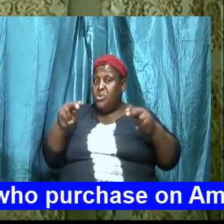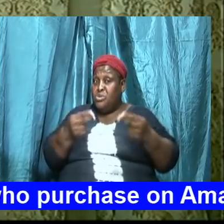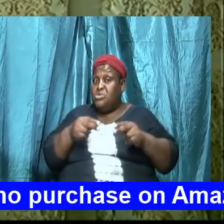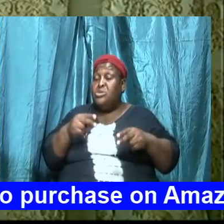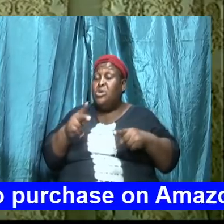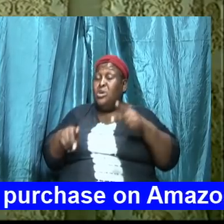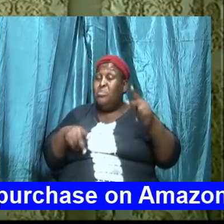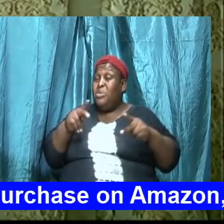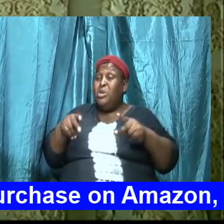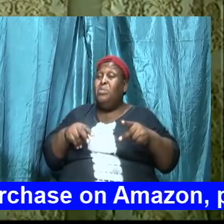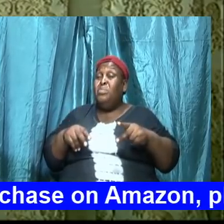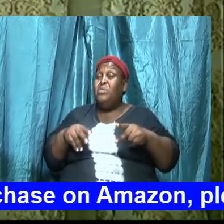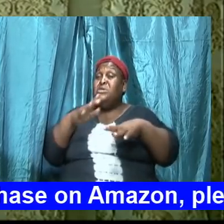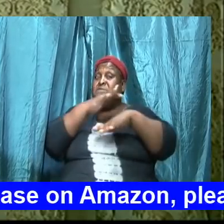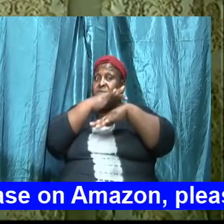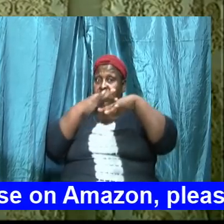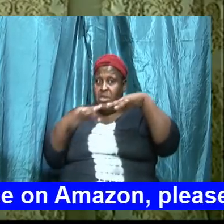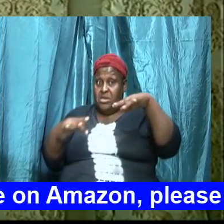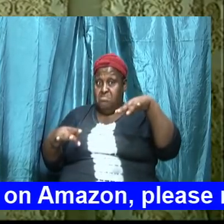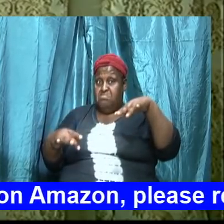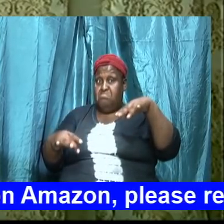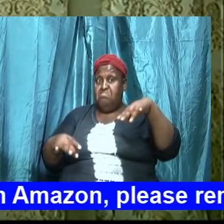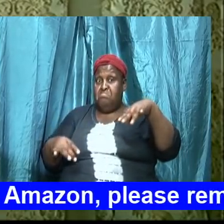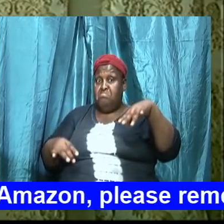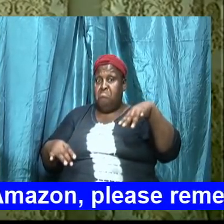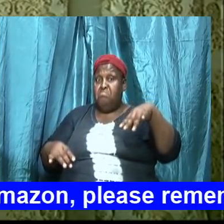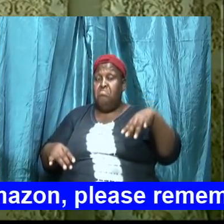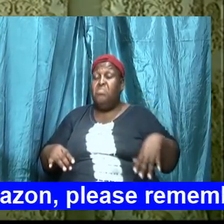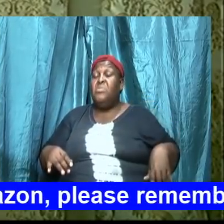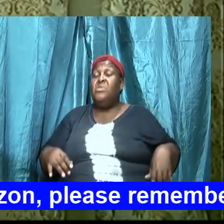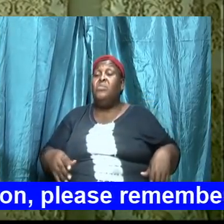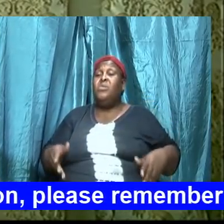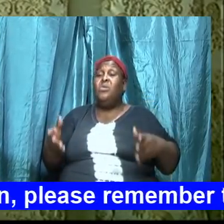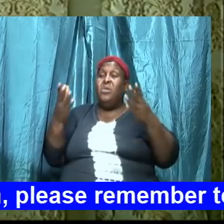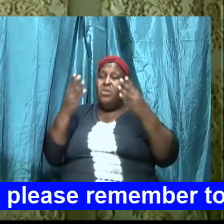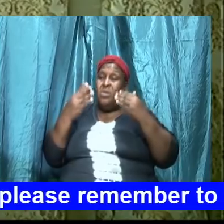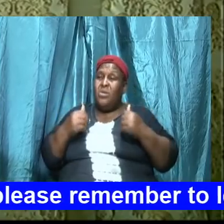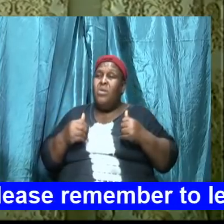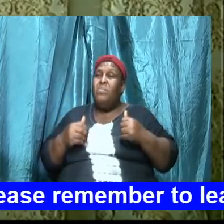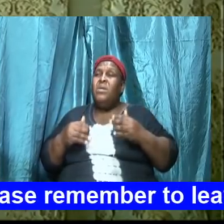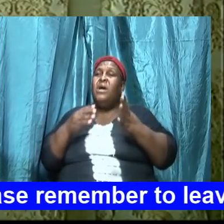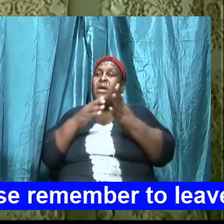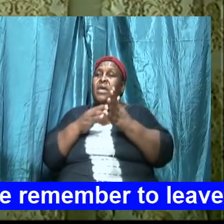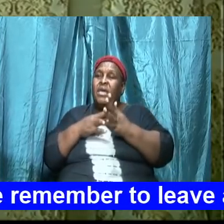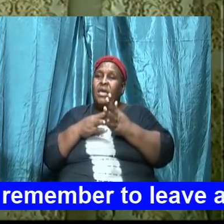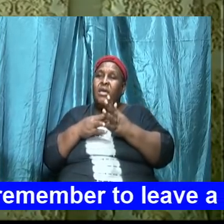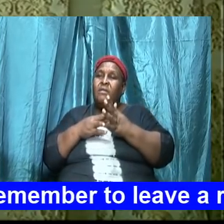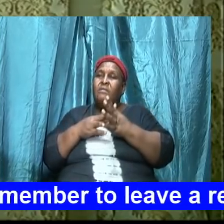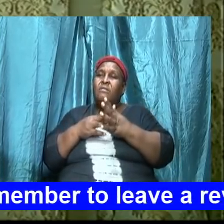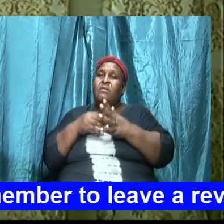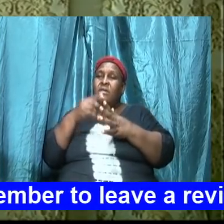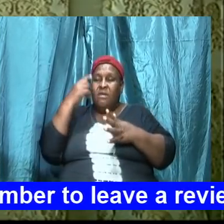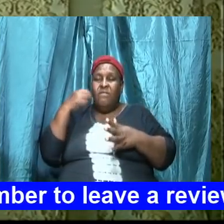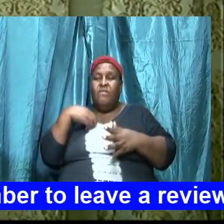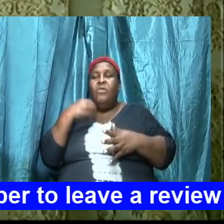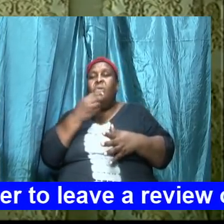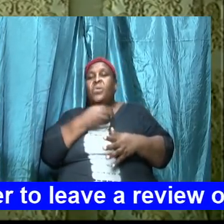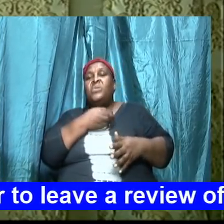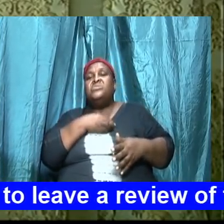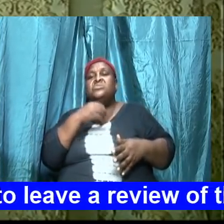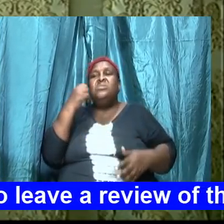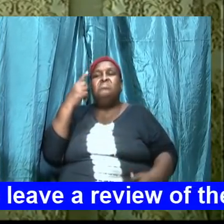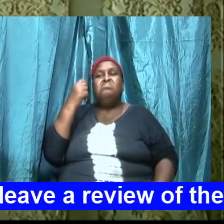but we don't reach there so we're coming to that so we're coming back now for us to understand that here it is in scripture